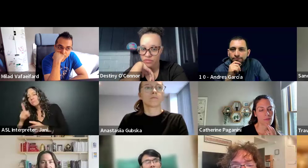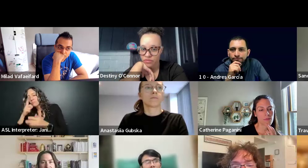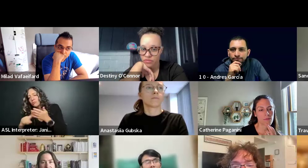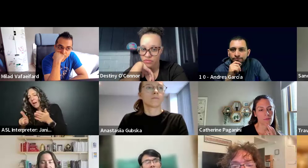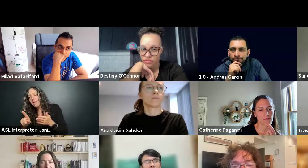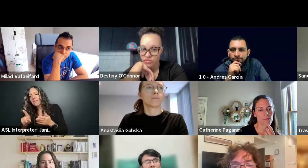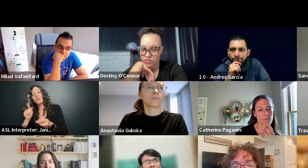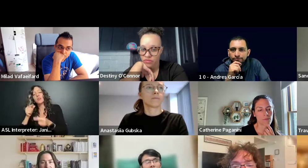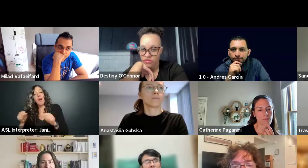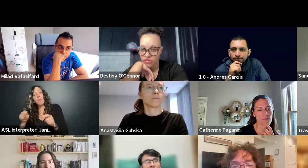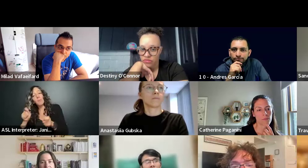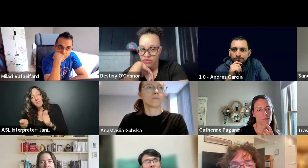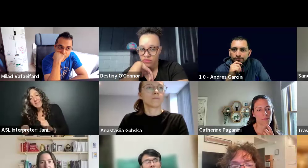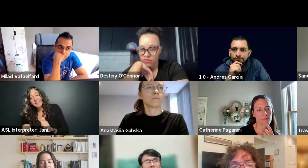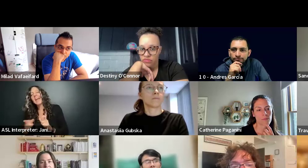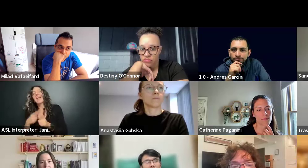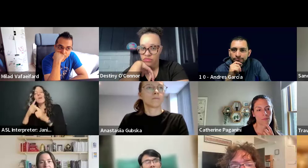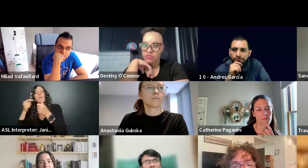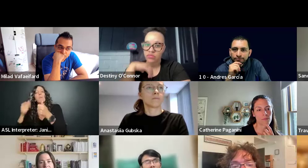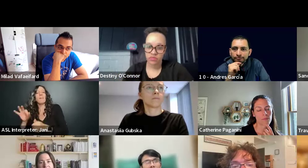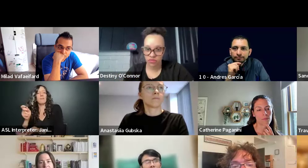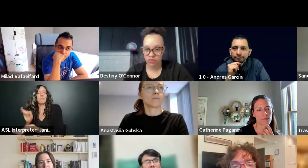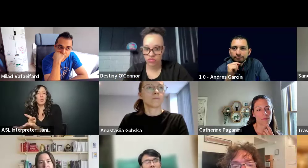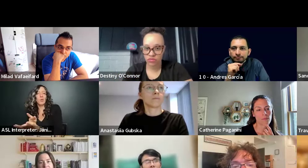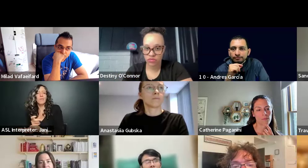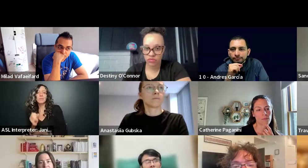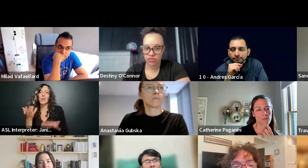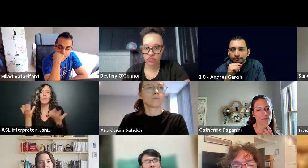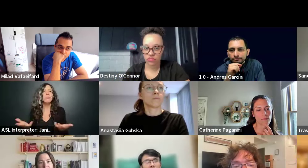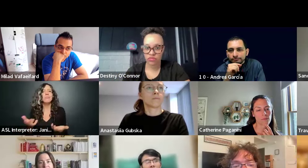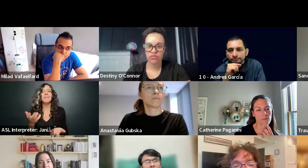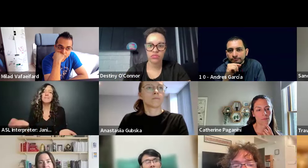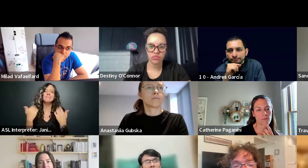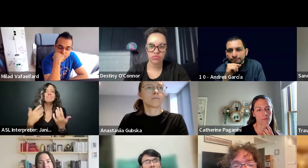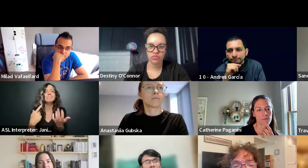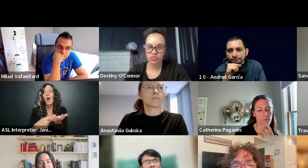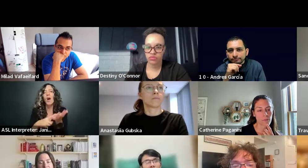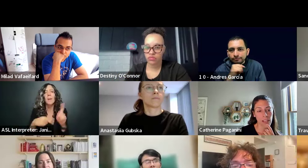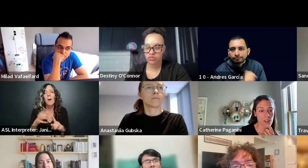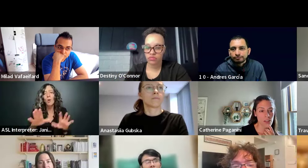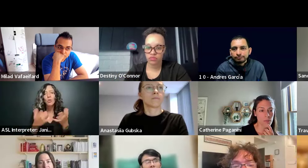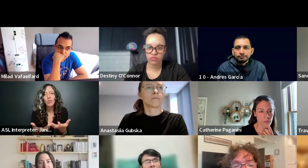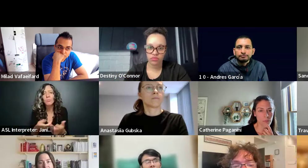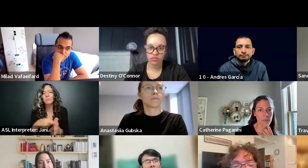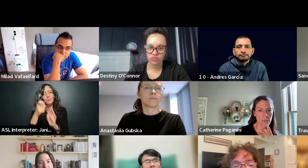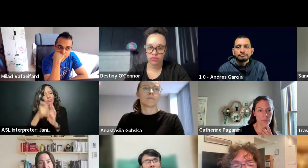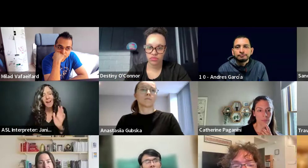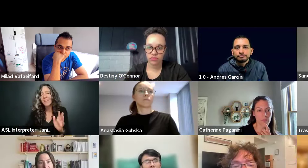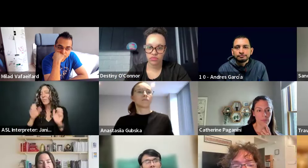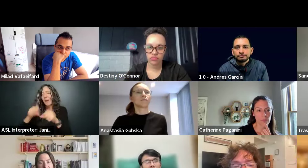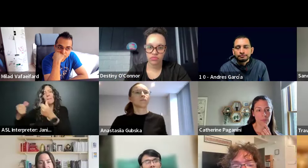and post it. So they said, please use it. Let's talk about your group as much as you want. It's all yours. awesome.